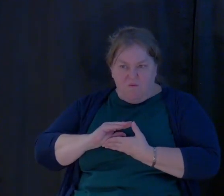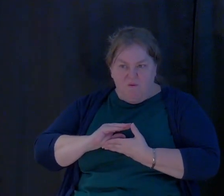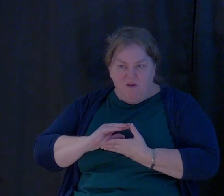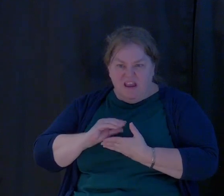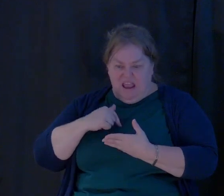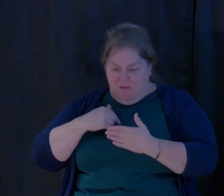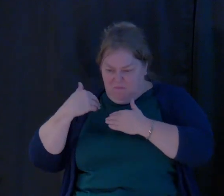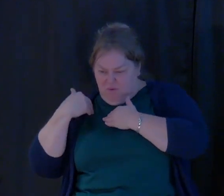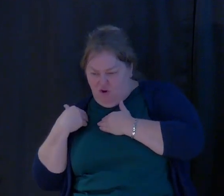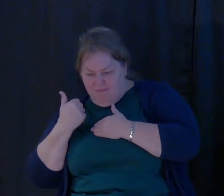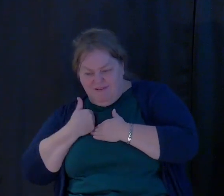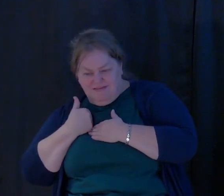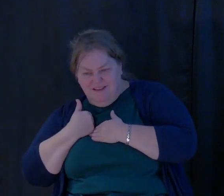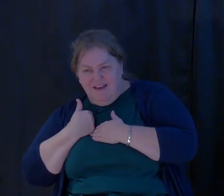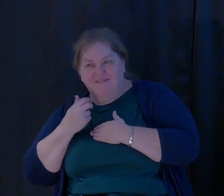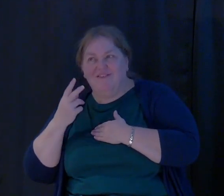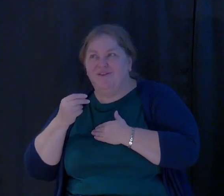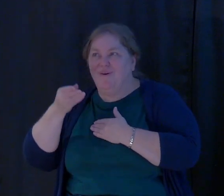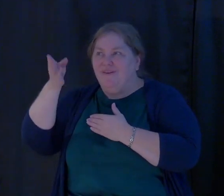burdens on my own.